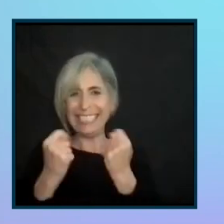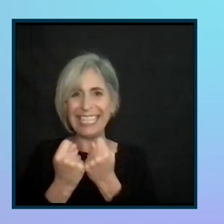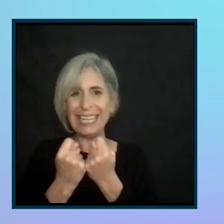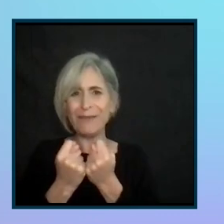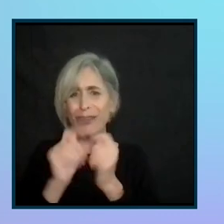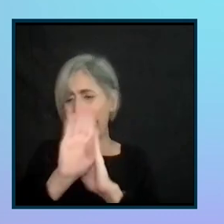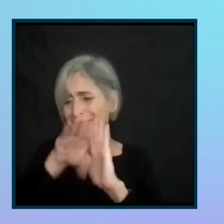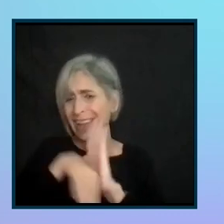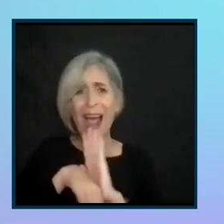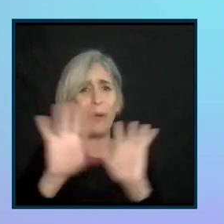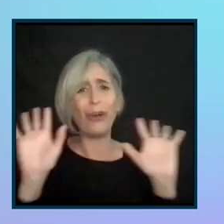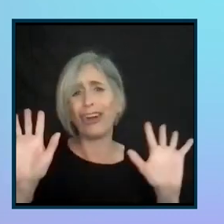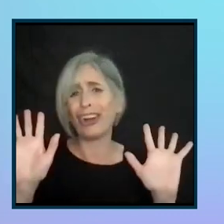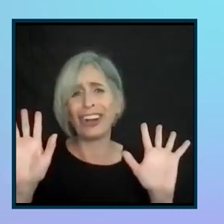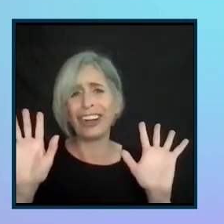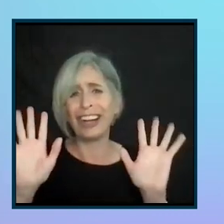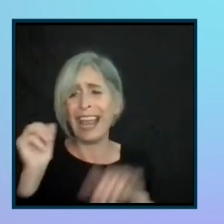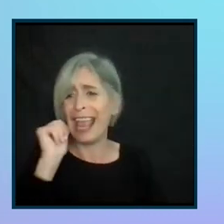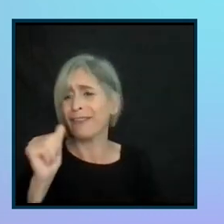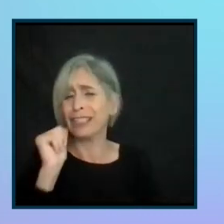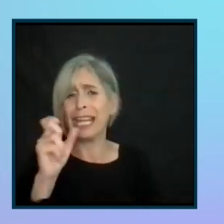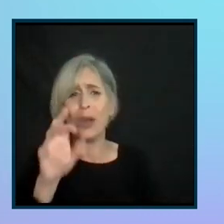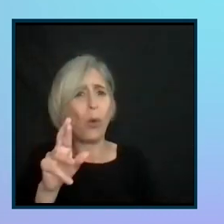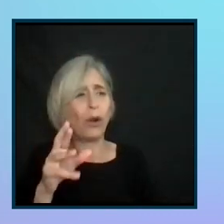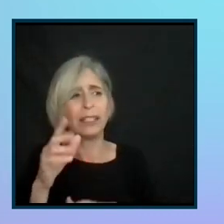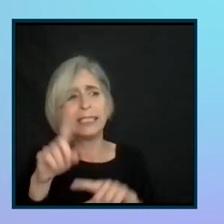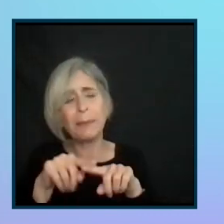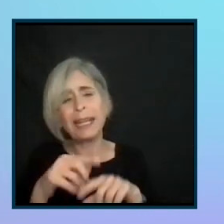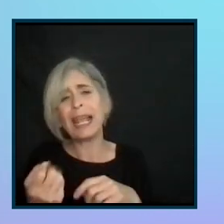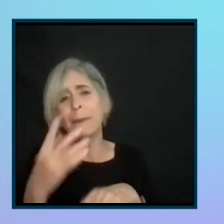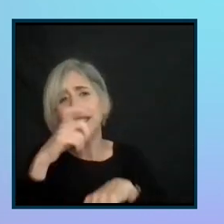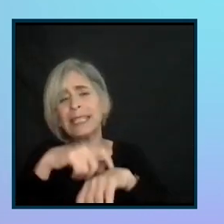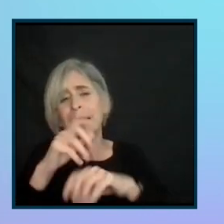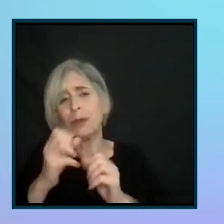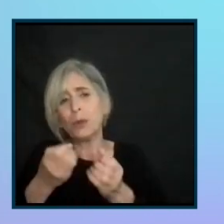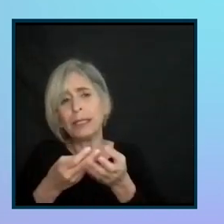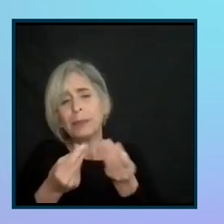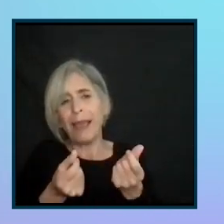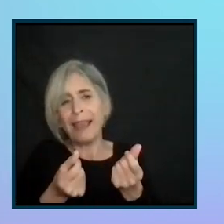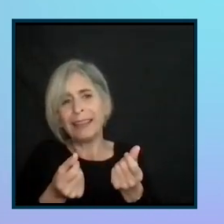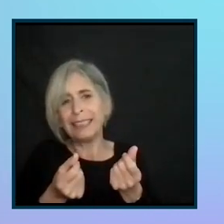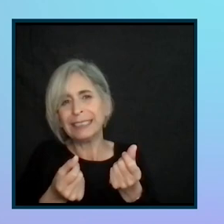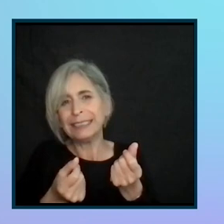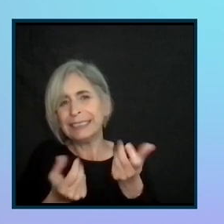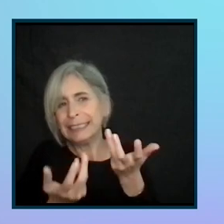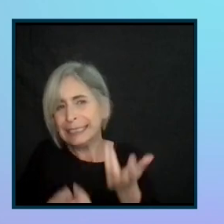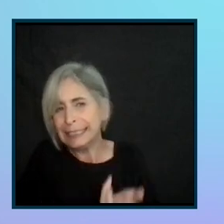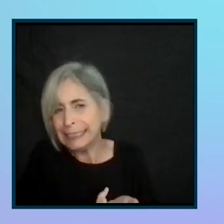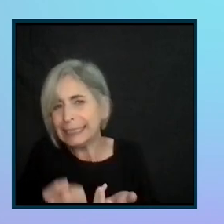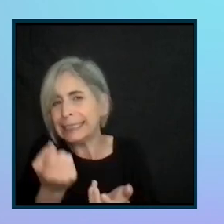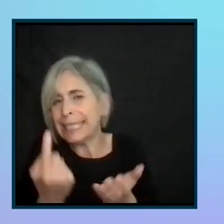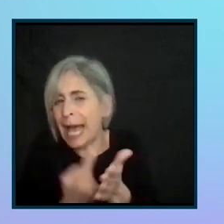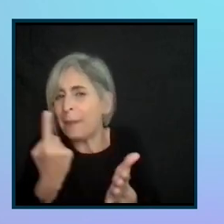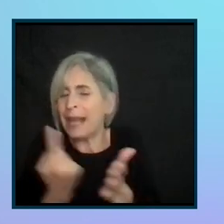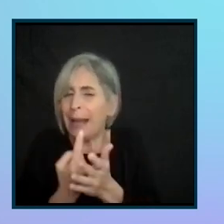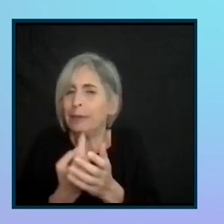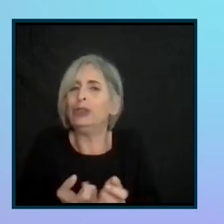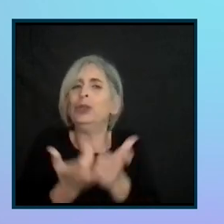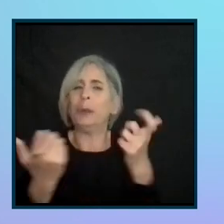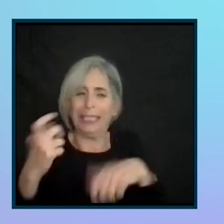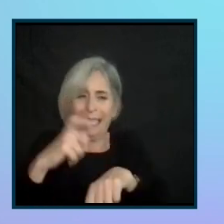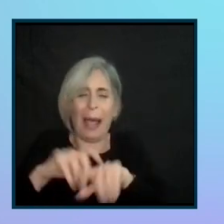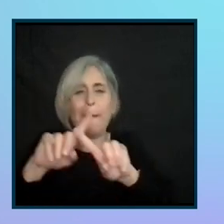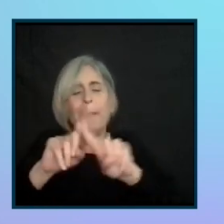for 30 minutes a day, or depending on how much time you want to spend. And sometimes I spend a little too much time on it, but nonetheless,